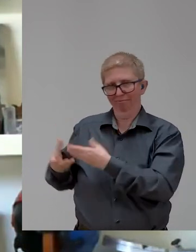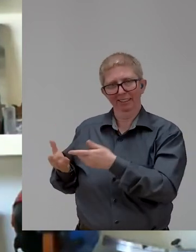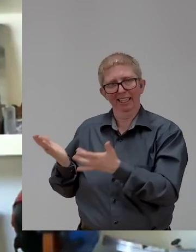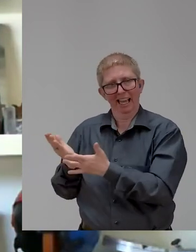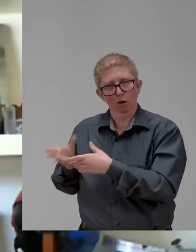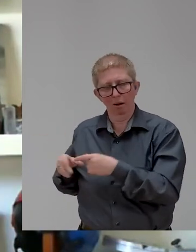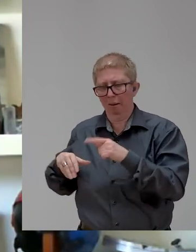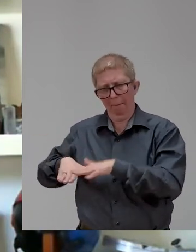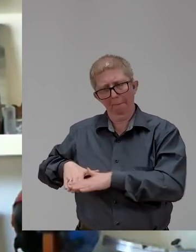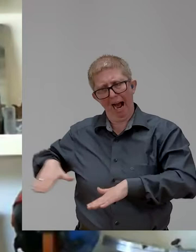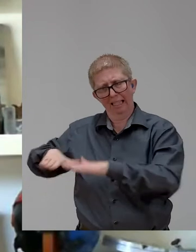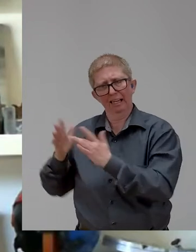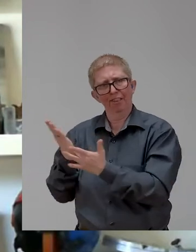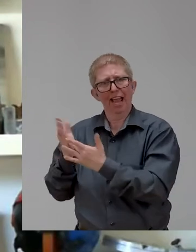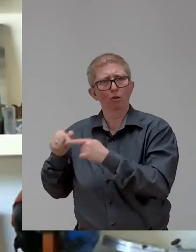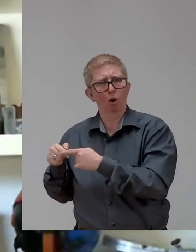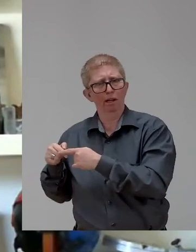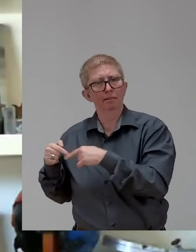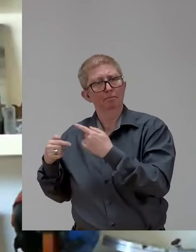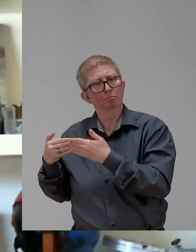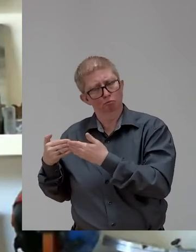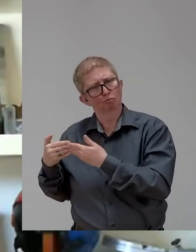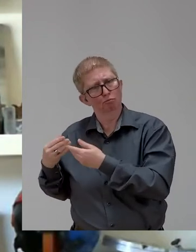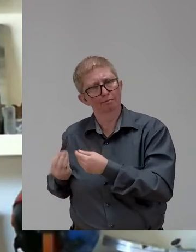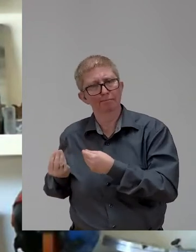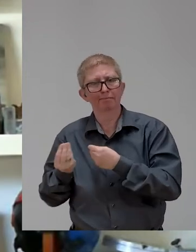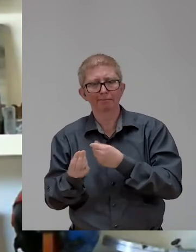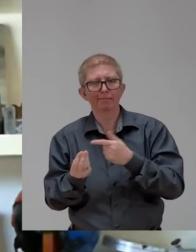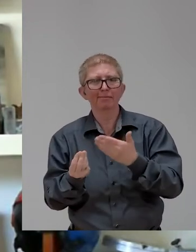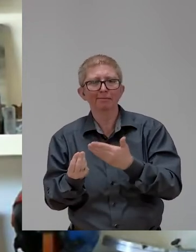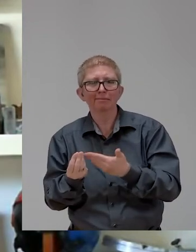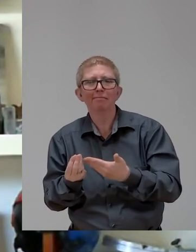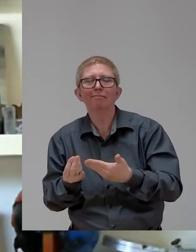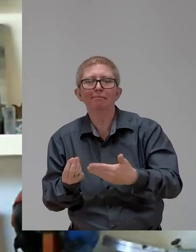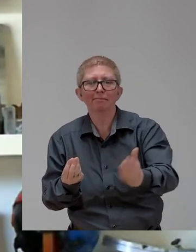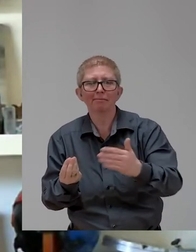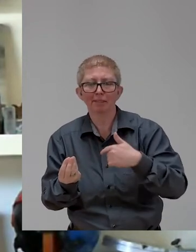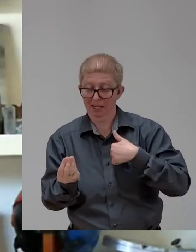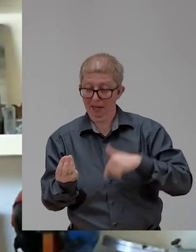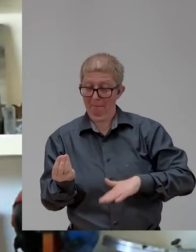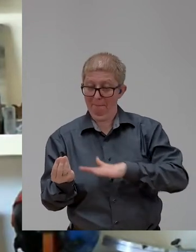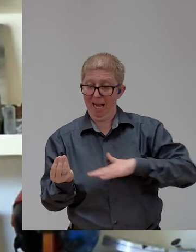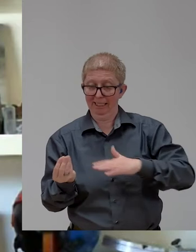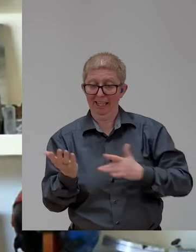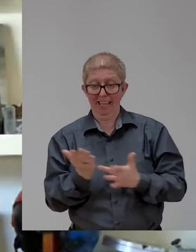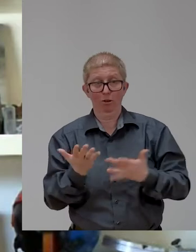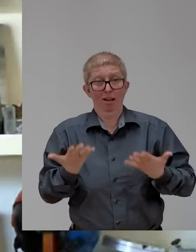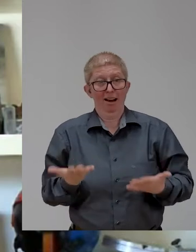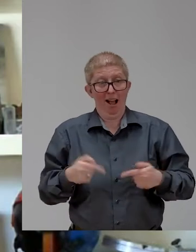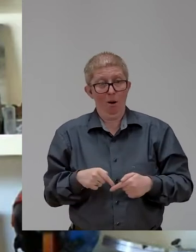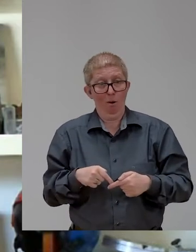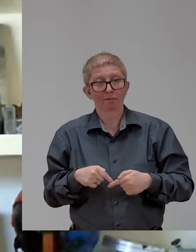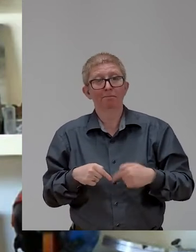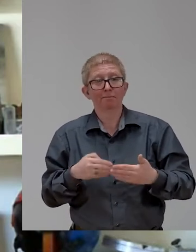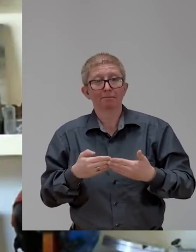either directly or services based on technologies. And my dream is making sure